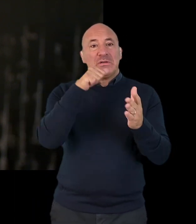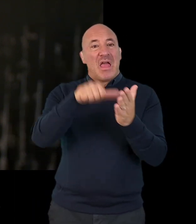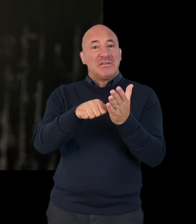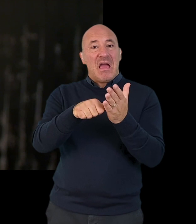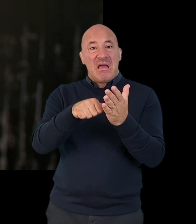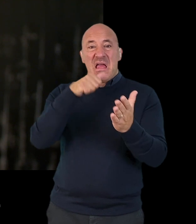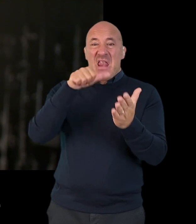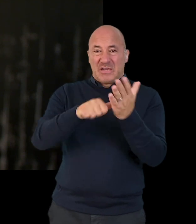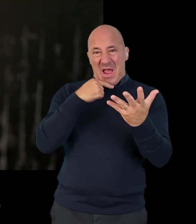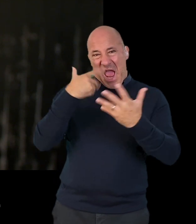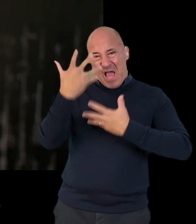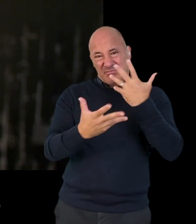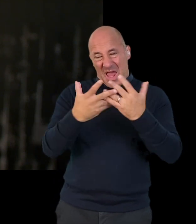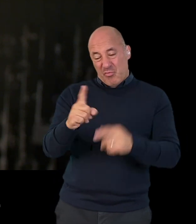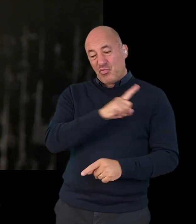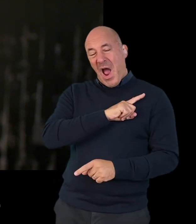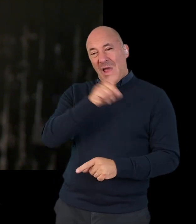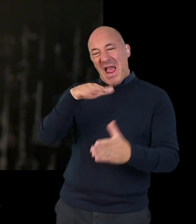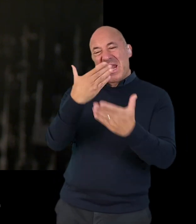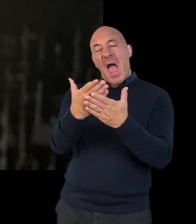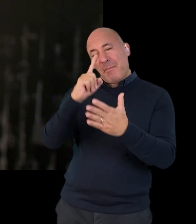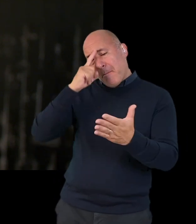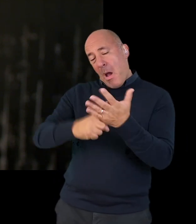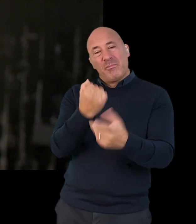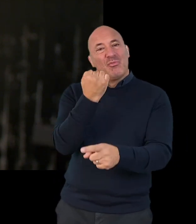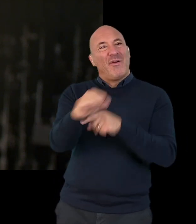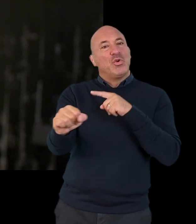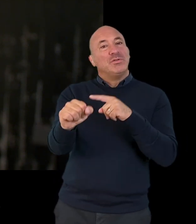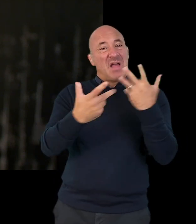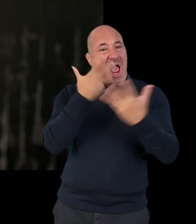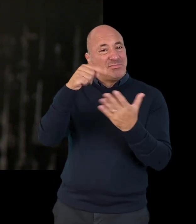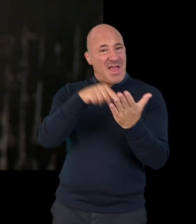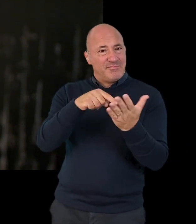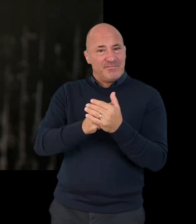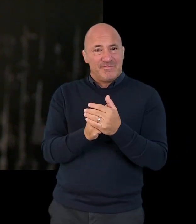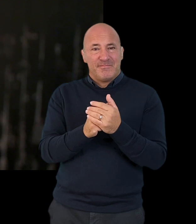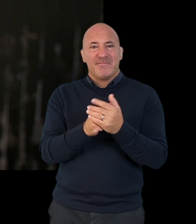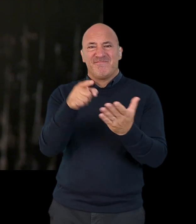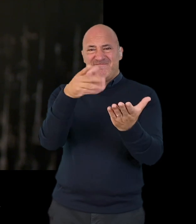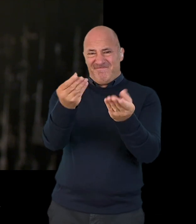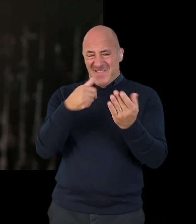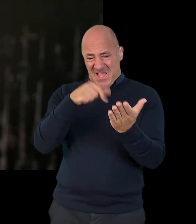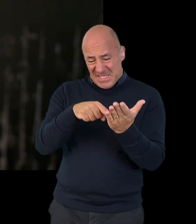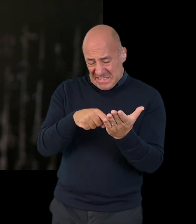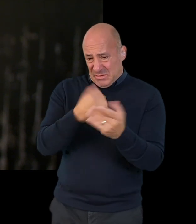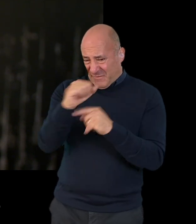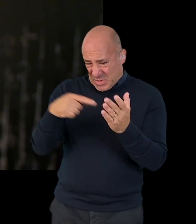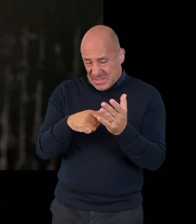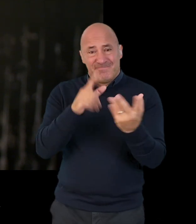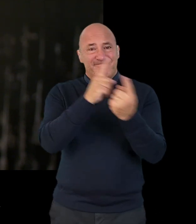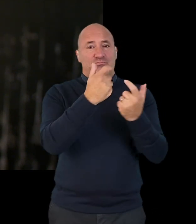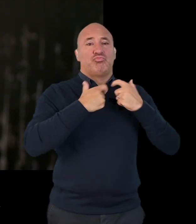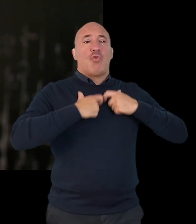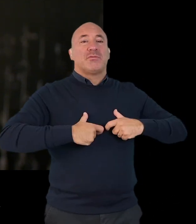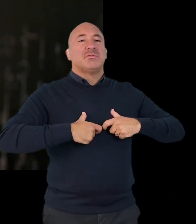letter and this letter will set out all the reasons why the Home Office has refused your claim. It is important to go